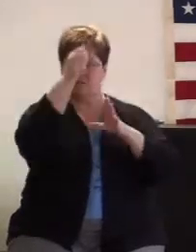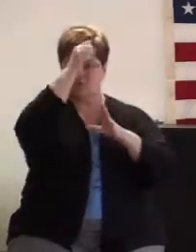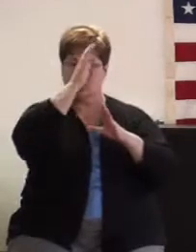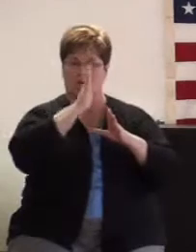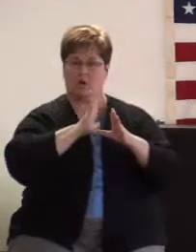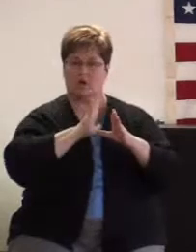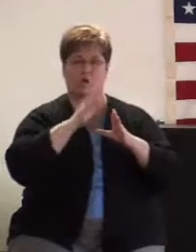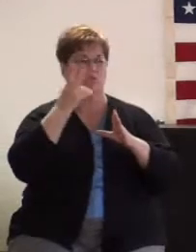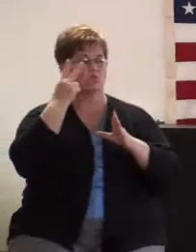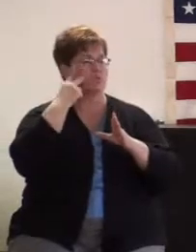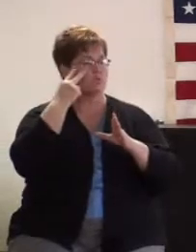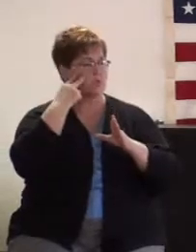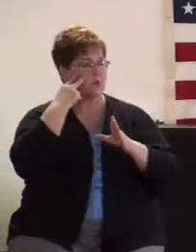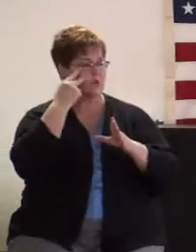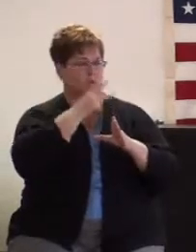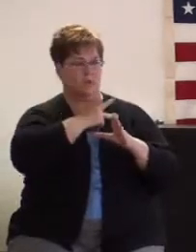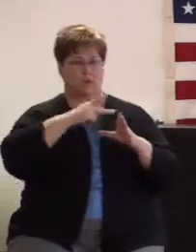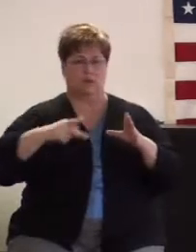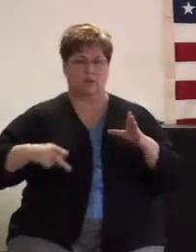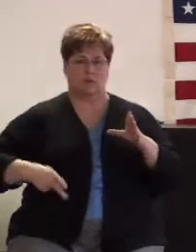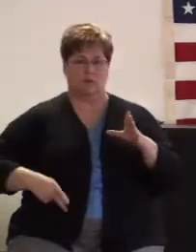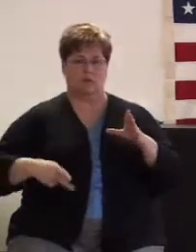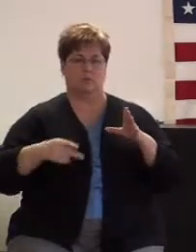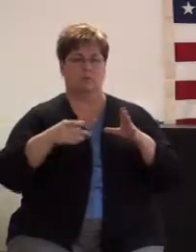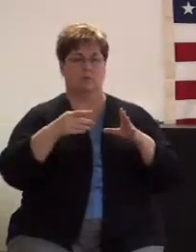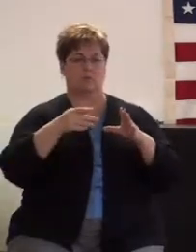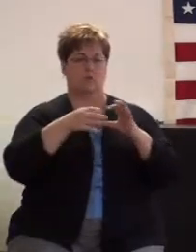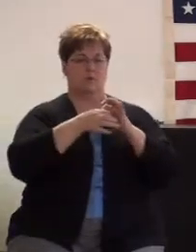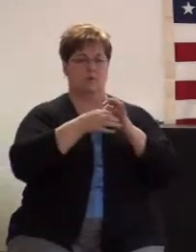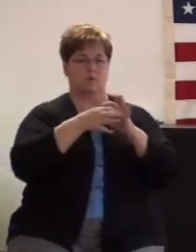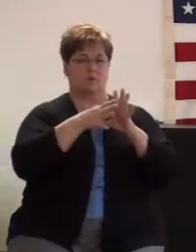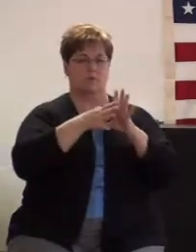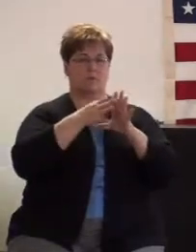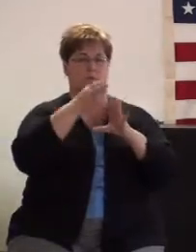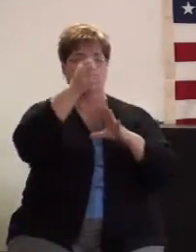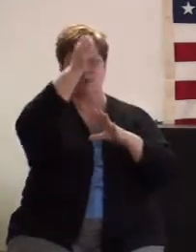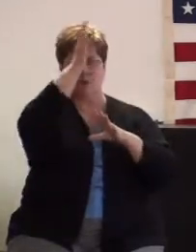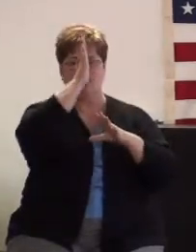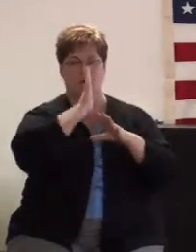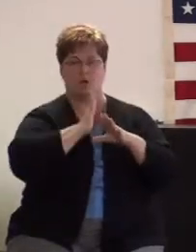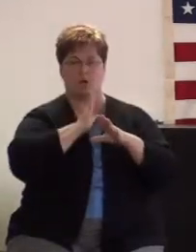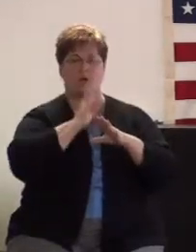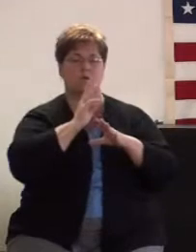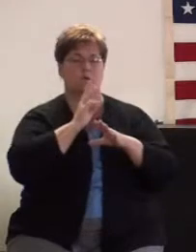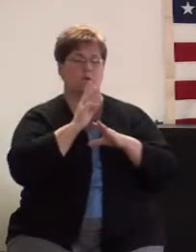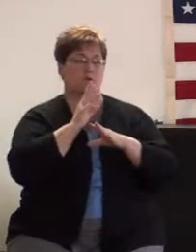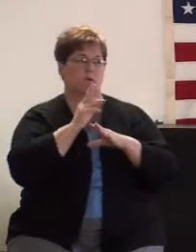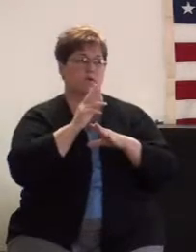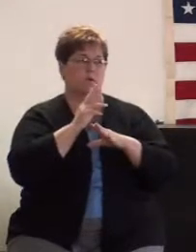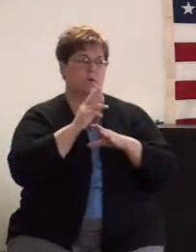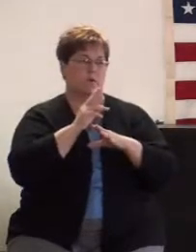You see the kingdom of God the people of the kingdom are received